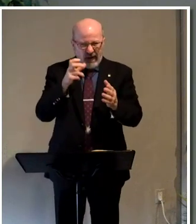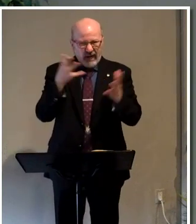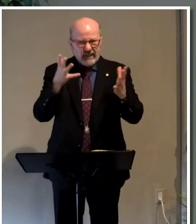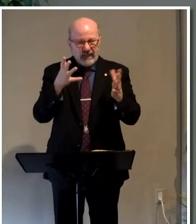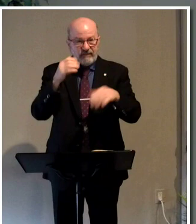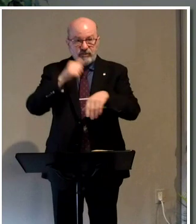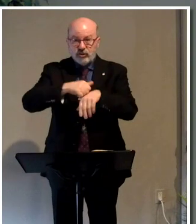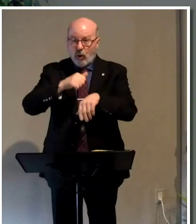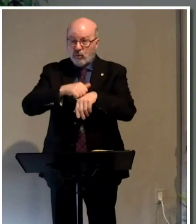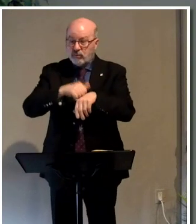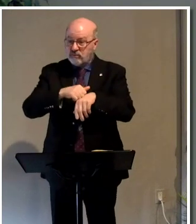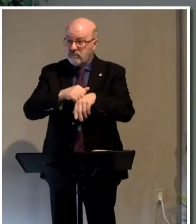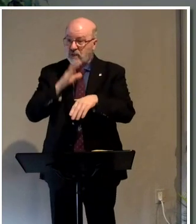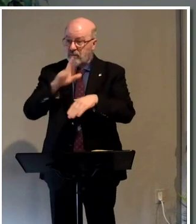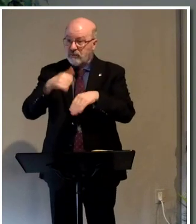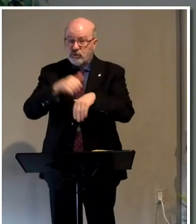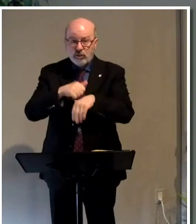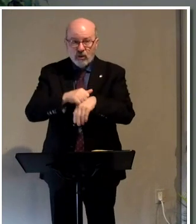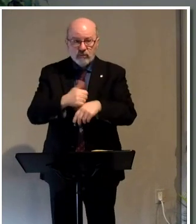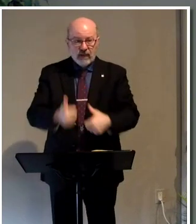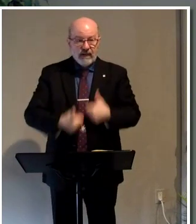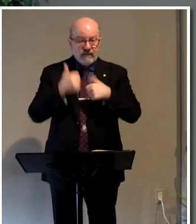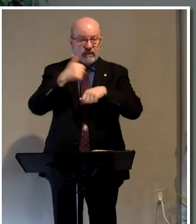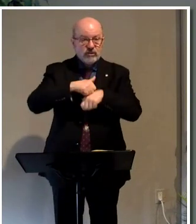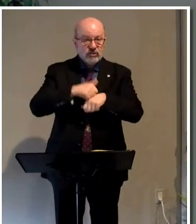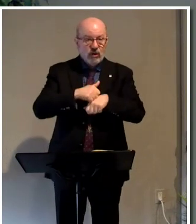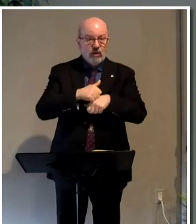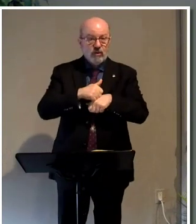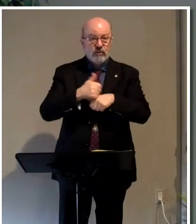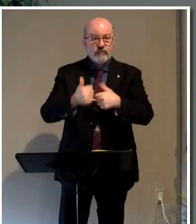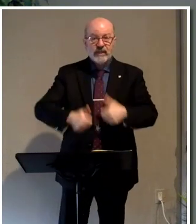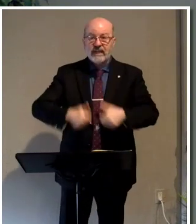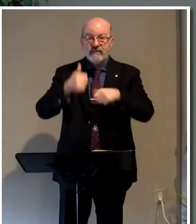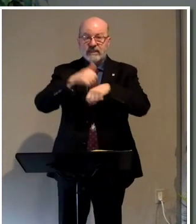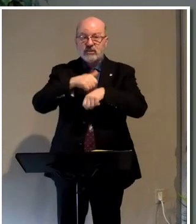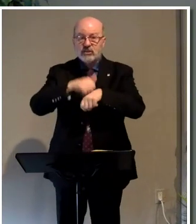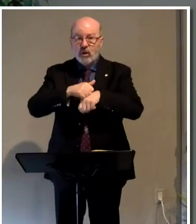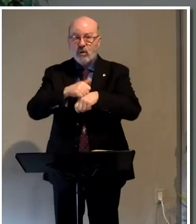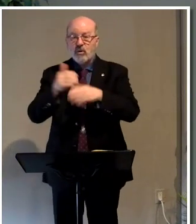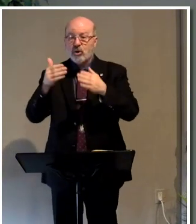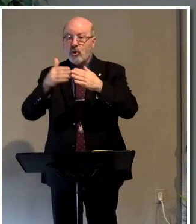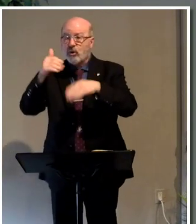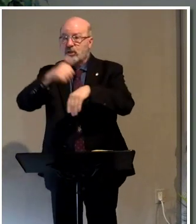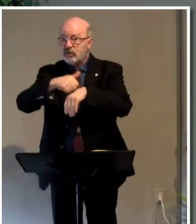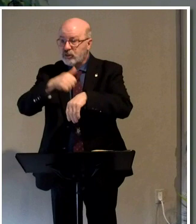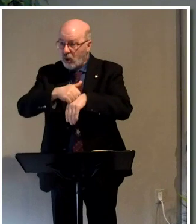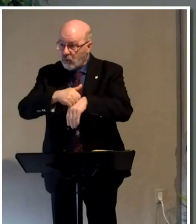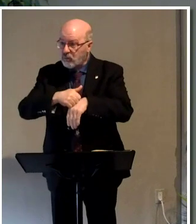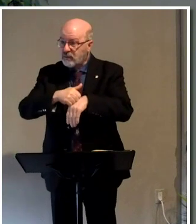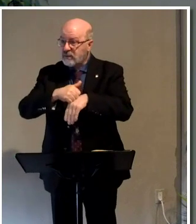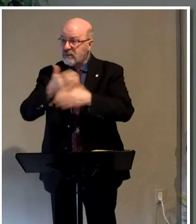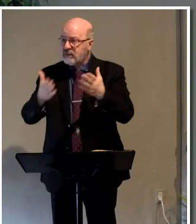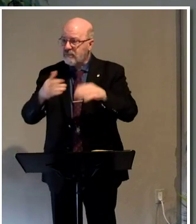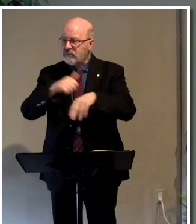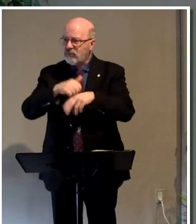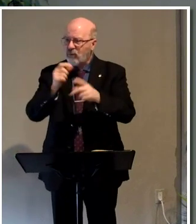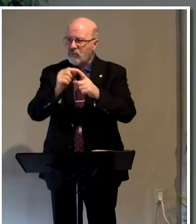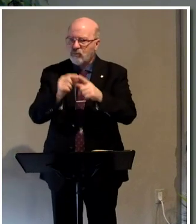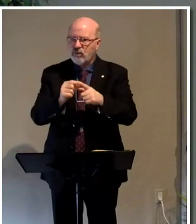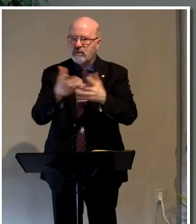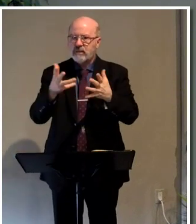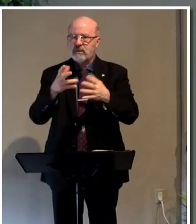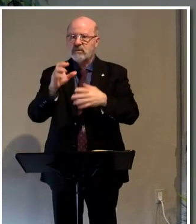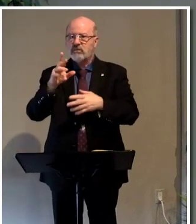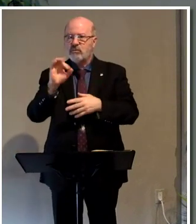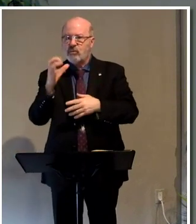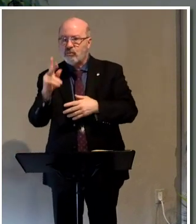stone references? Living stone, lively stone, cornerstone and some some stone related words such as rock